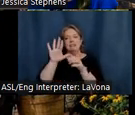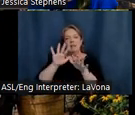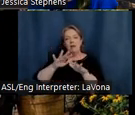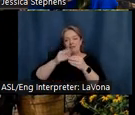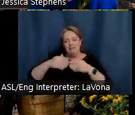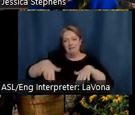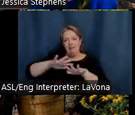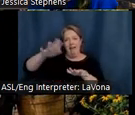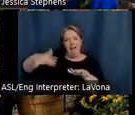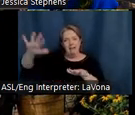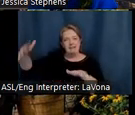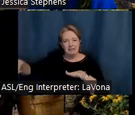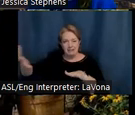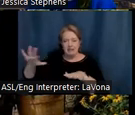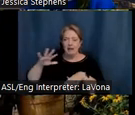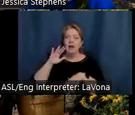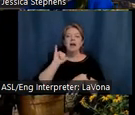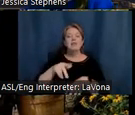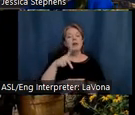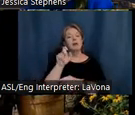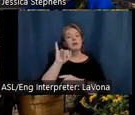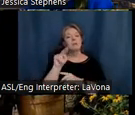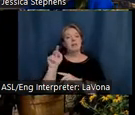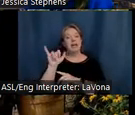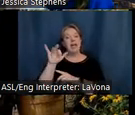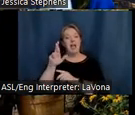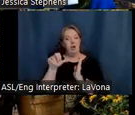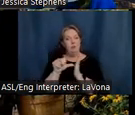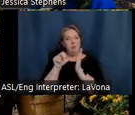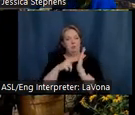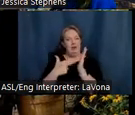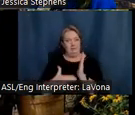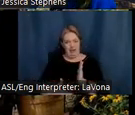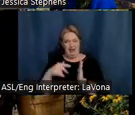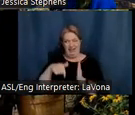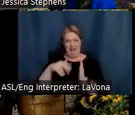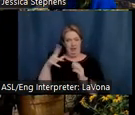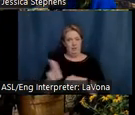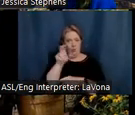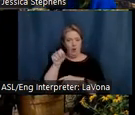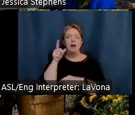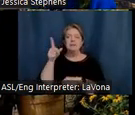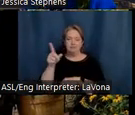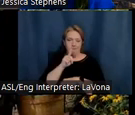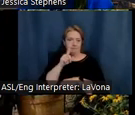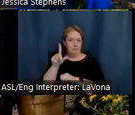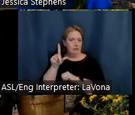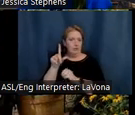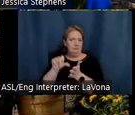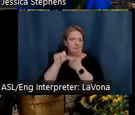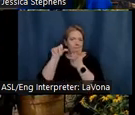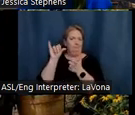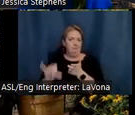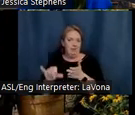signature mark on plein air and Impressionist painting in this country, as our host this evening, Jessica Stevens, is going to further